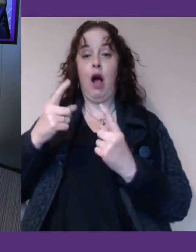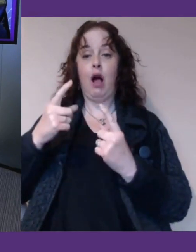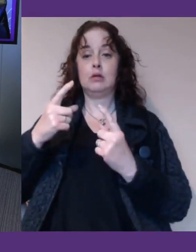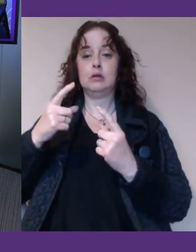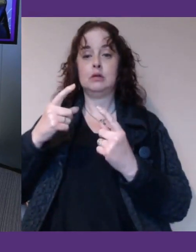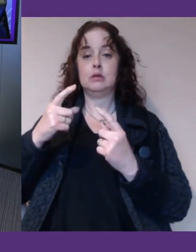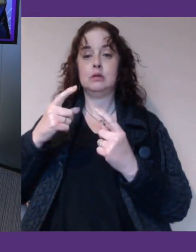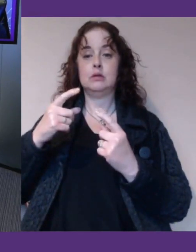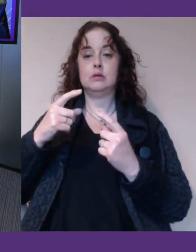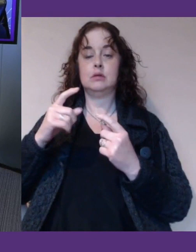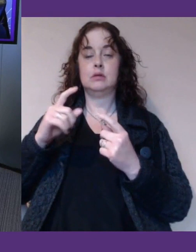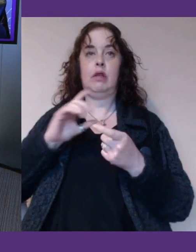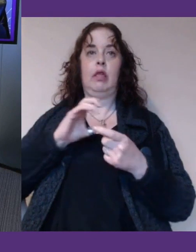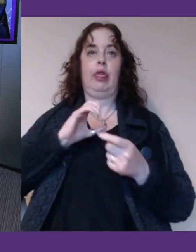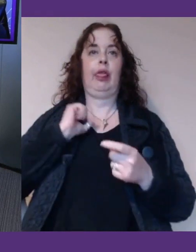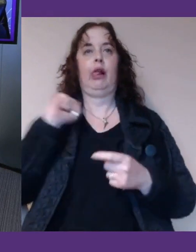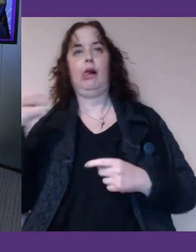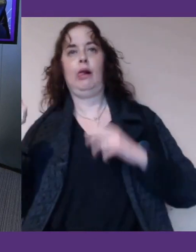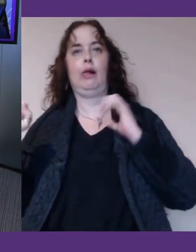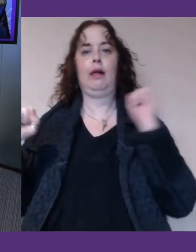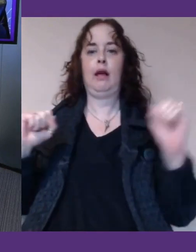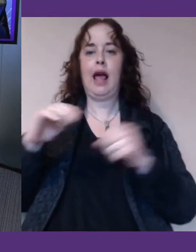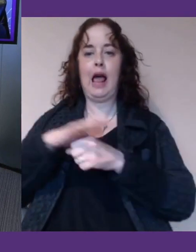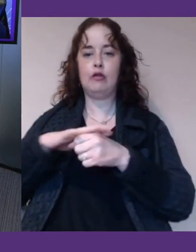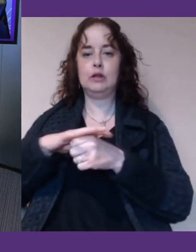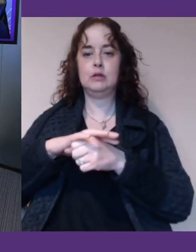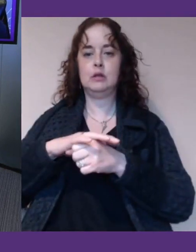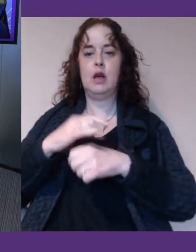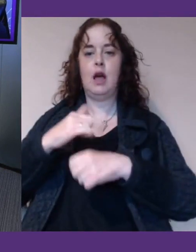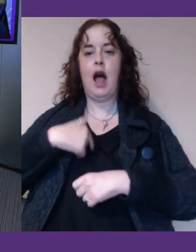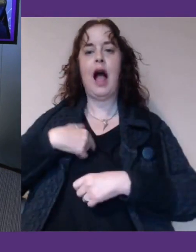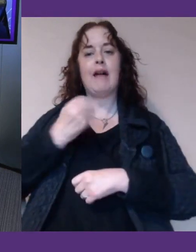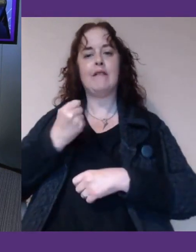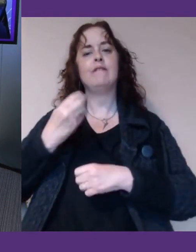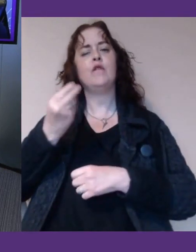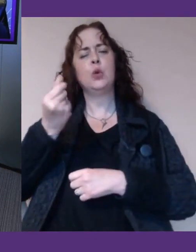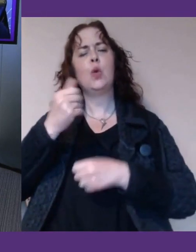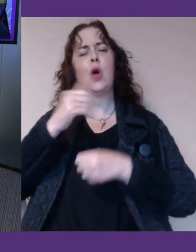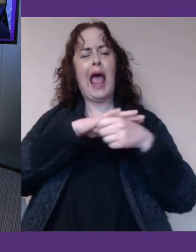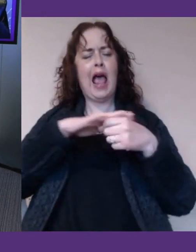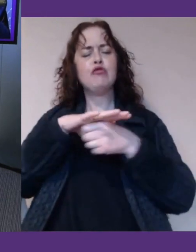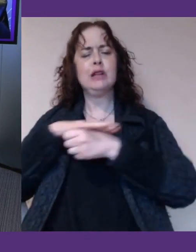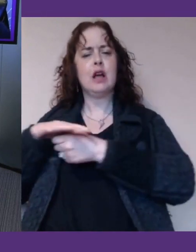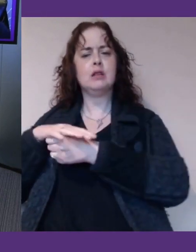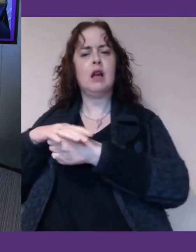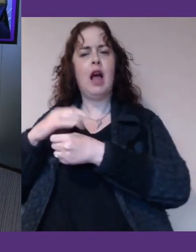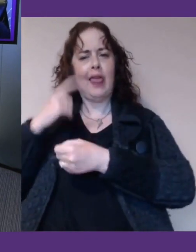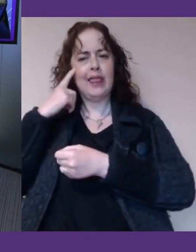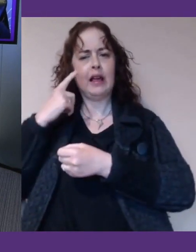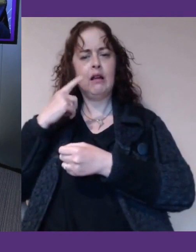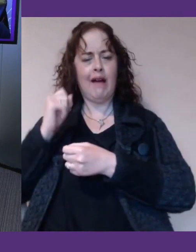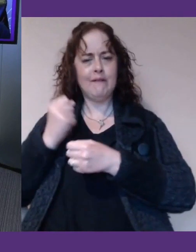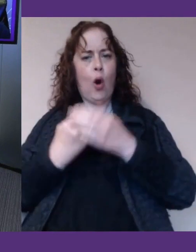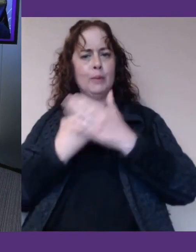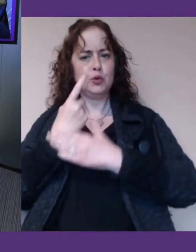kind of area. I do have a few kind of hobby horses of areas where I think there's kind of particular opportunities at the moment.